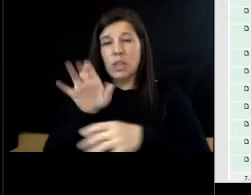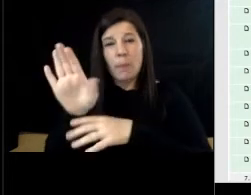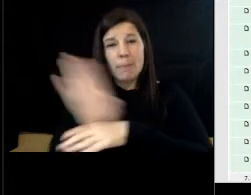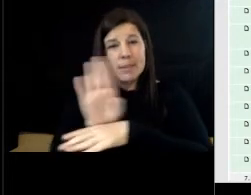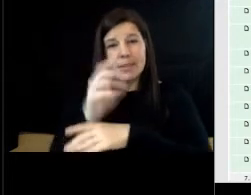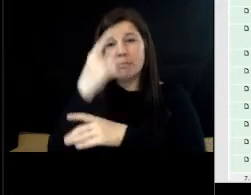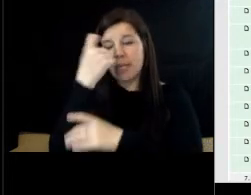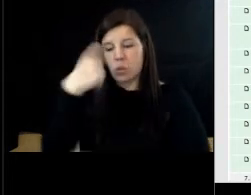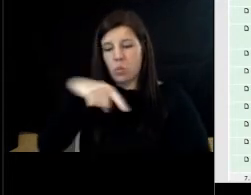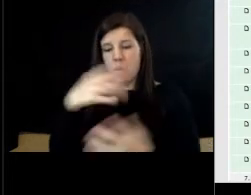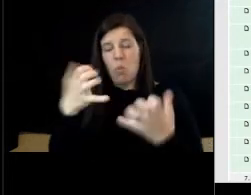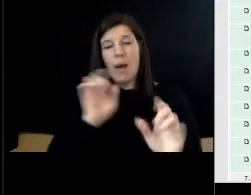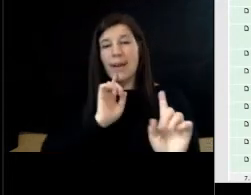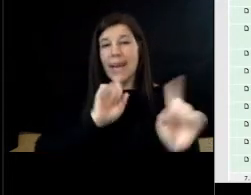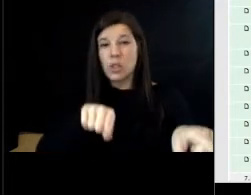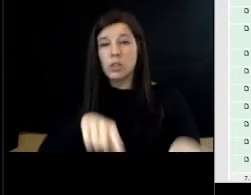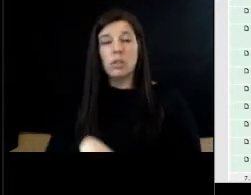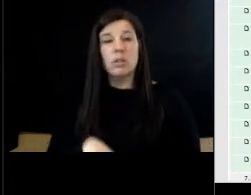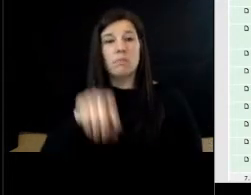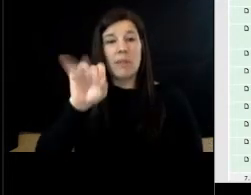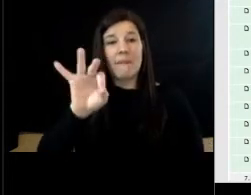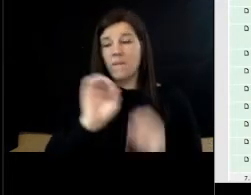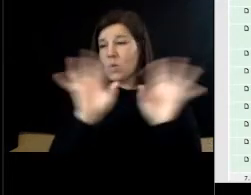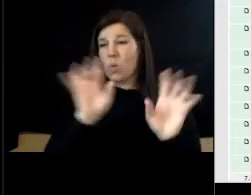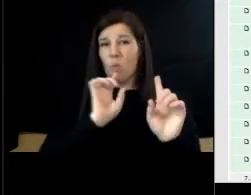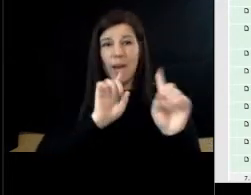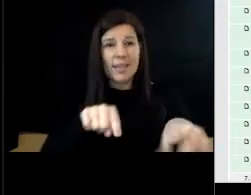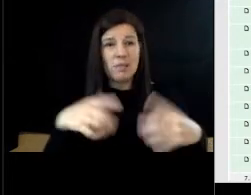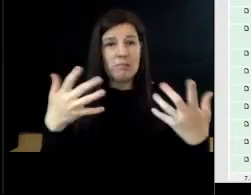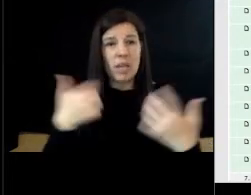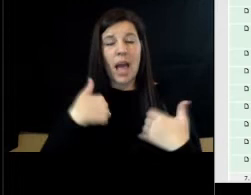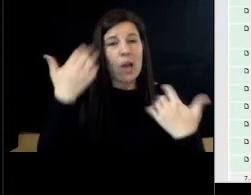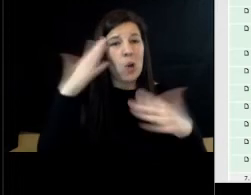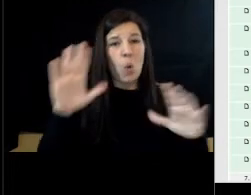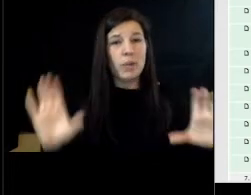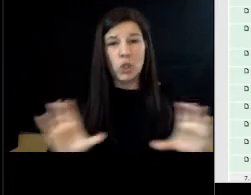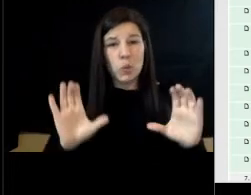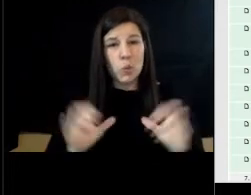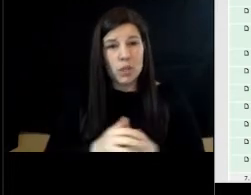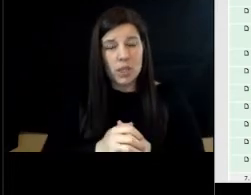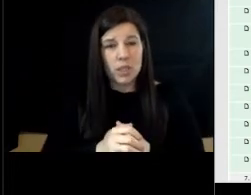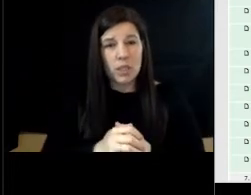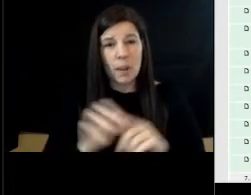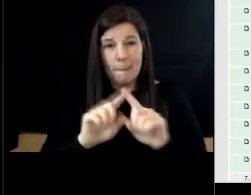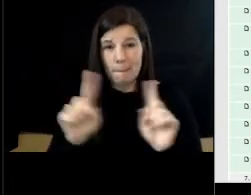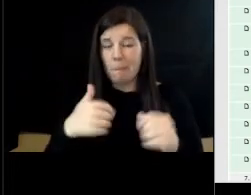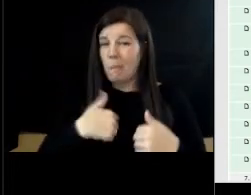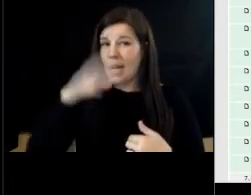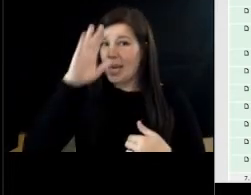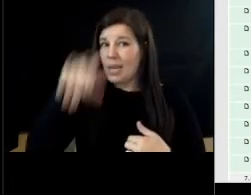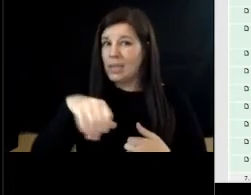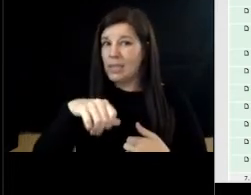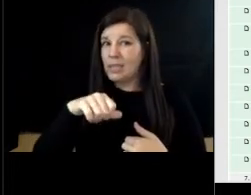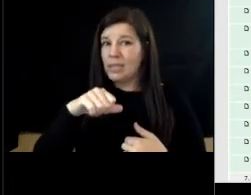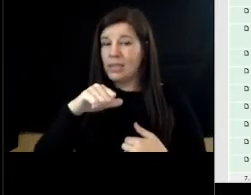answers and if we can't get no answers i don't know what we're going to do but i know it ain't going to be with the